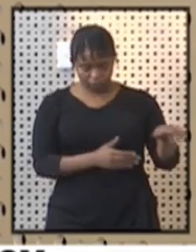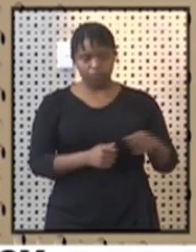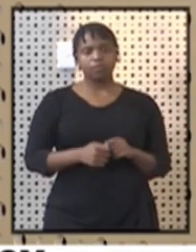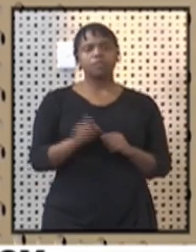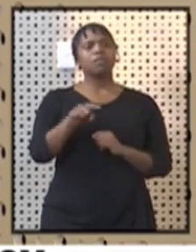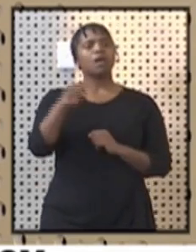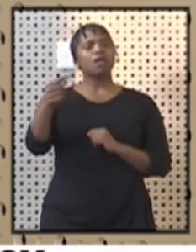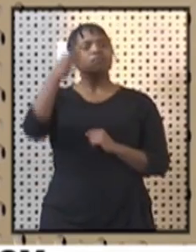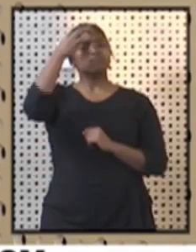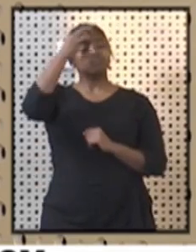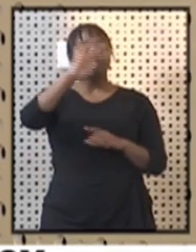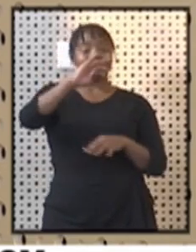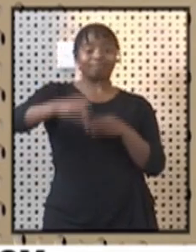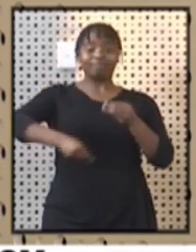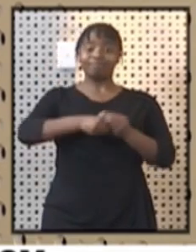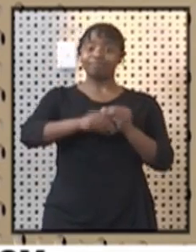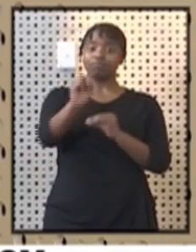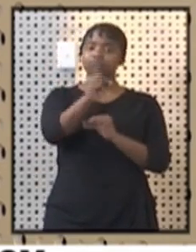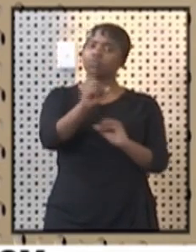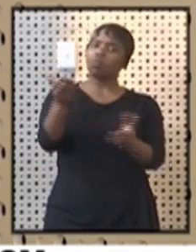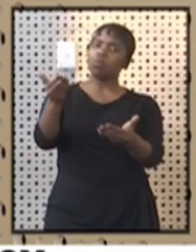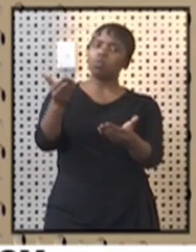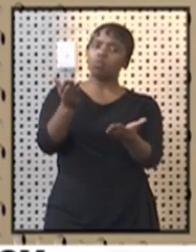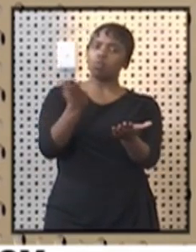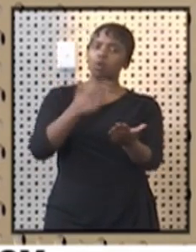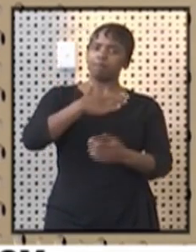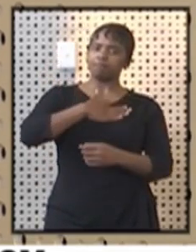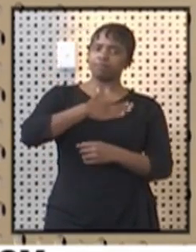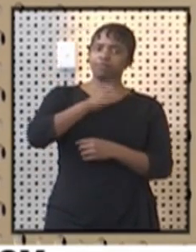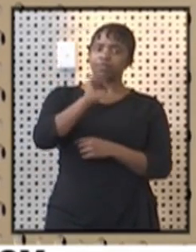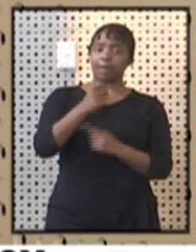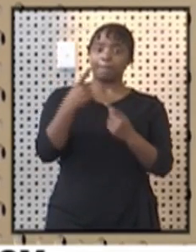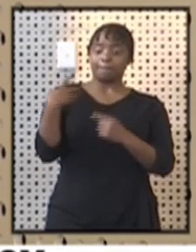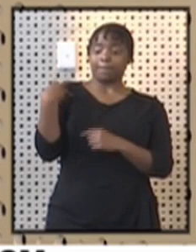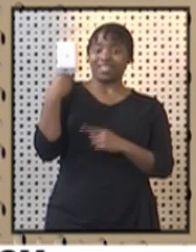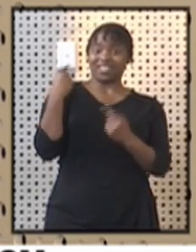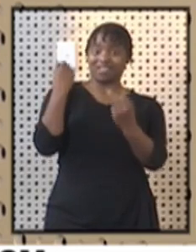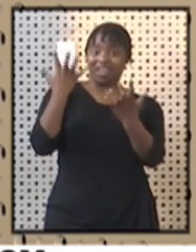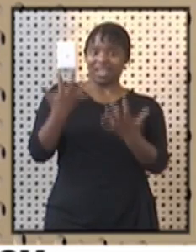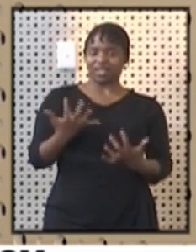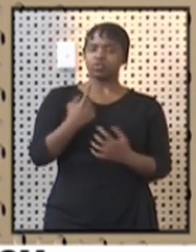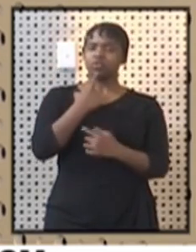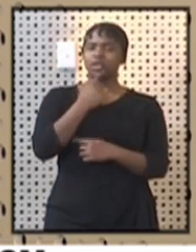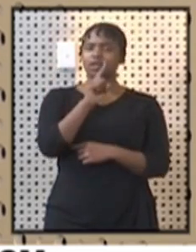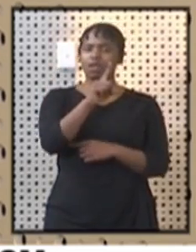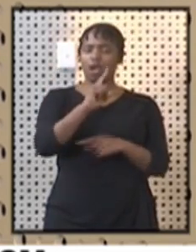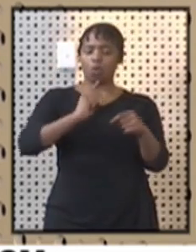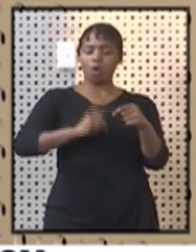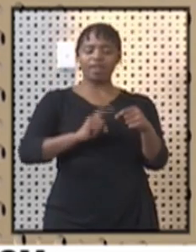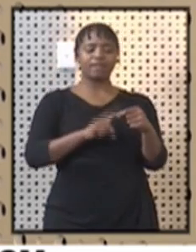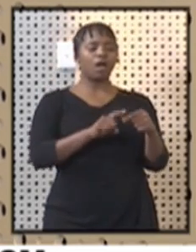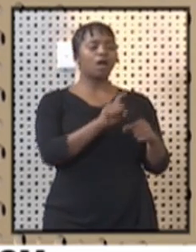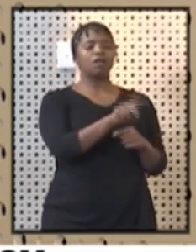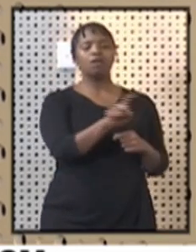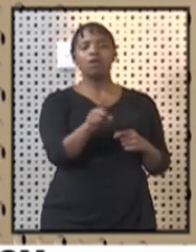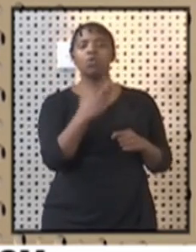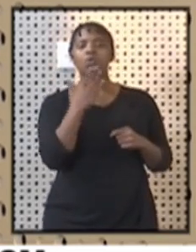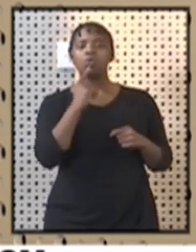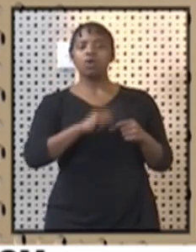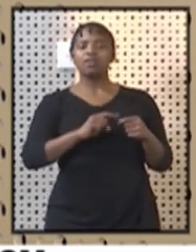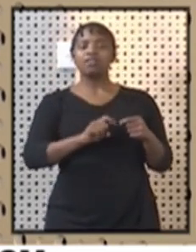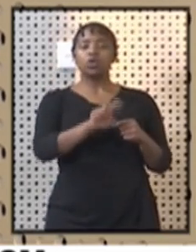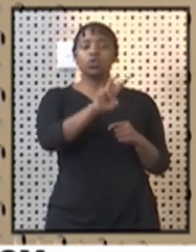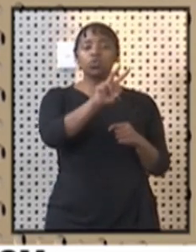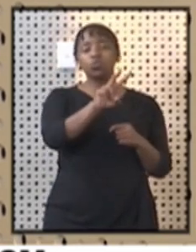measures. In addition, we welcome the decision by Minister of Finance to review and change the qualifying criteria for the 200